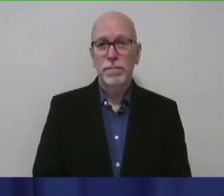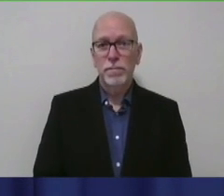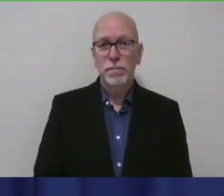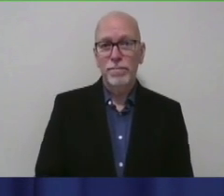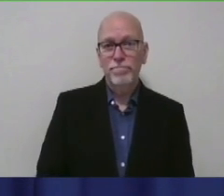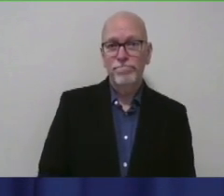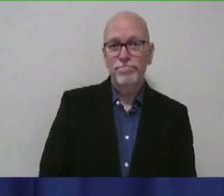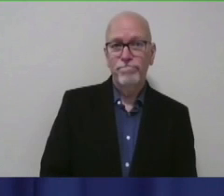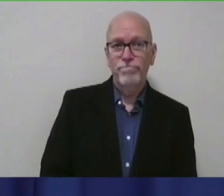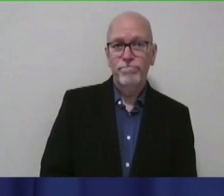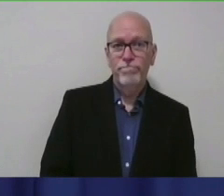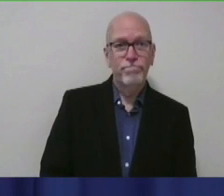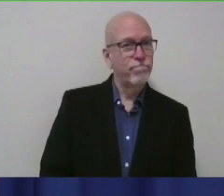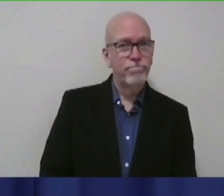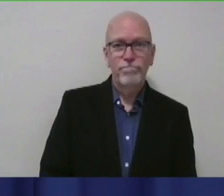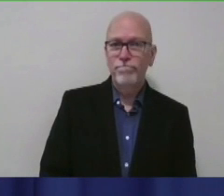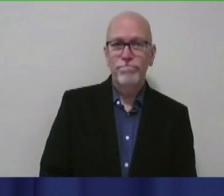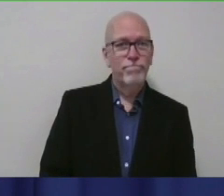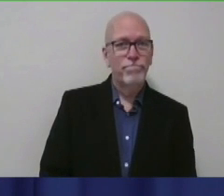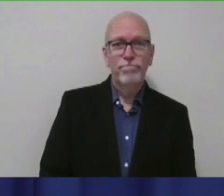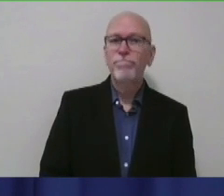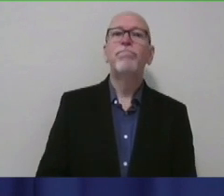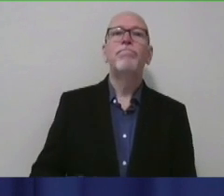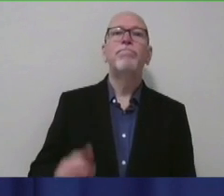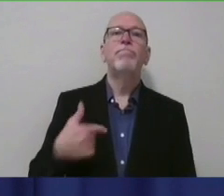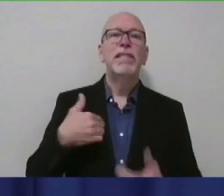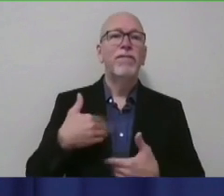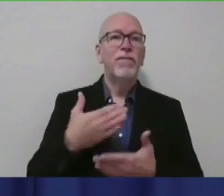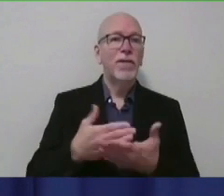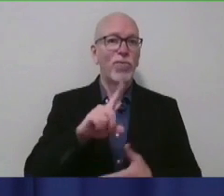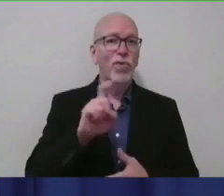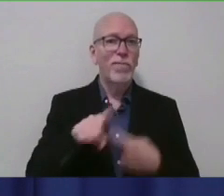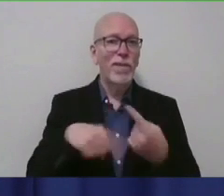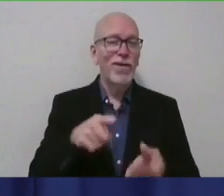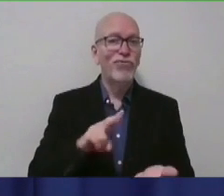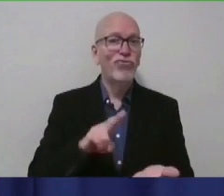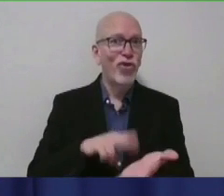In a shocking twist of events, I have some questions about the long-term care facilities.